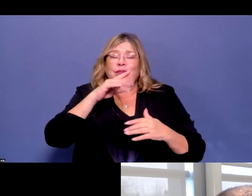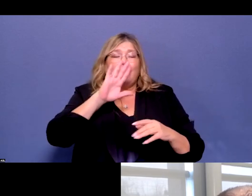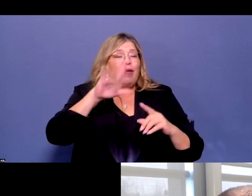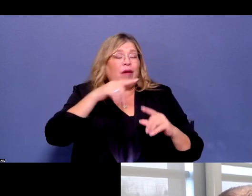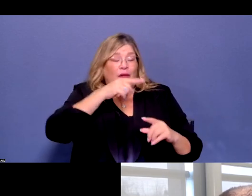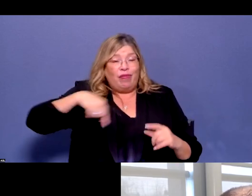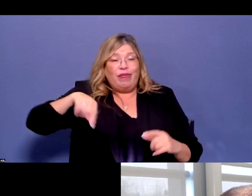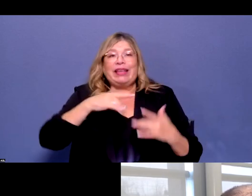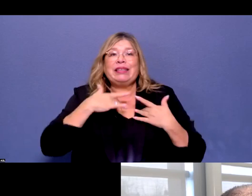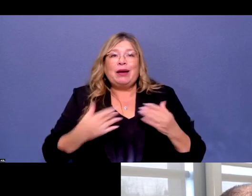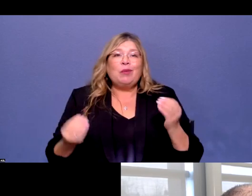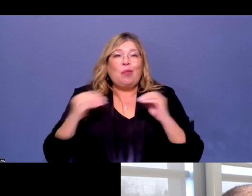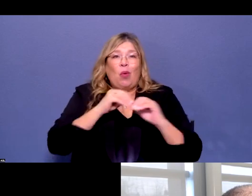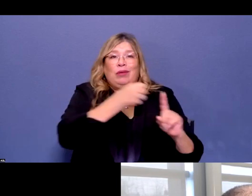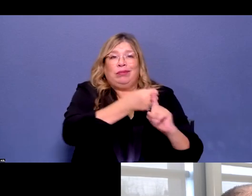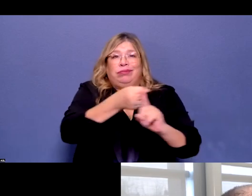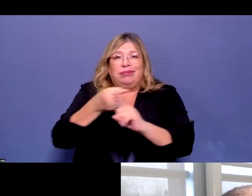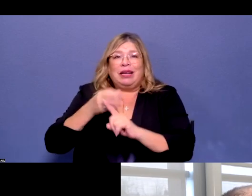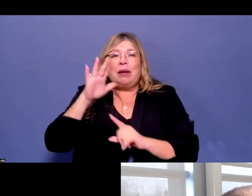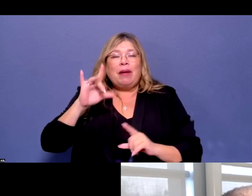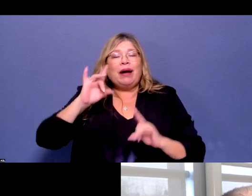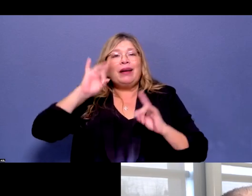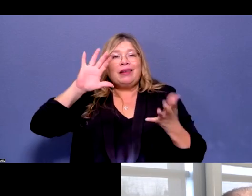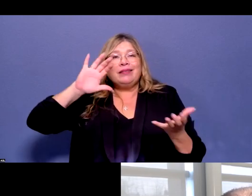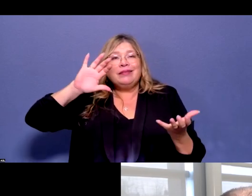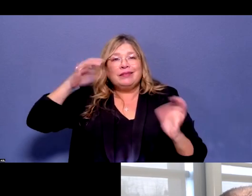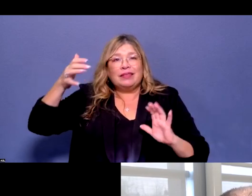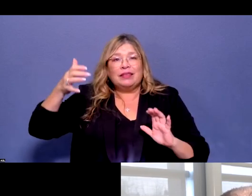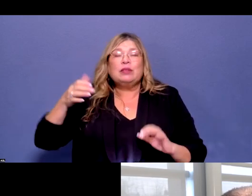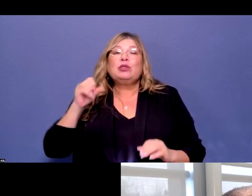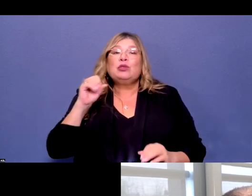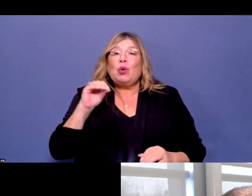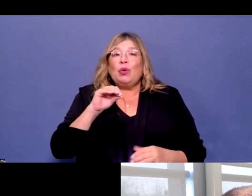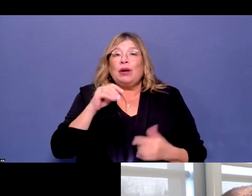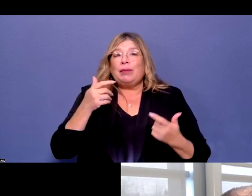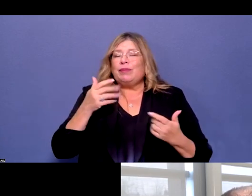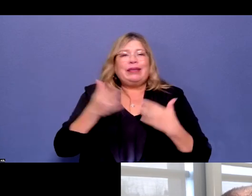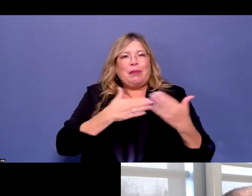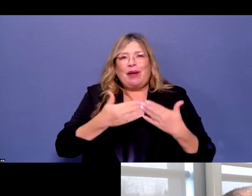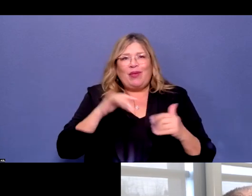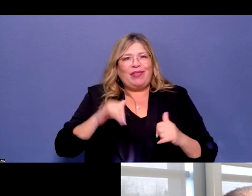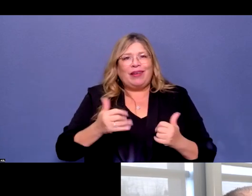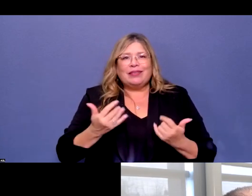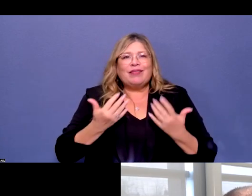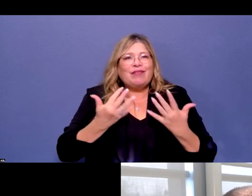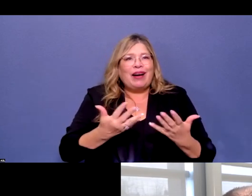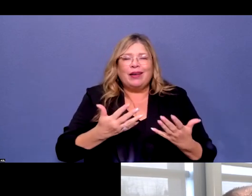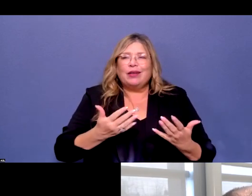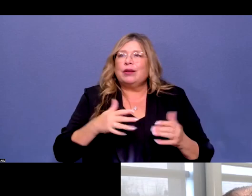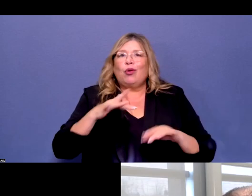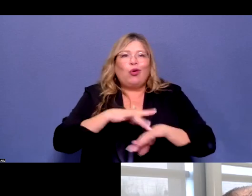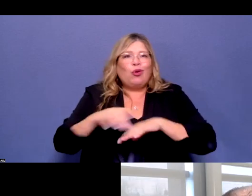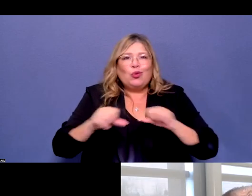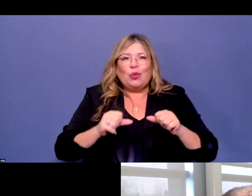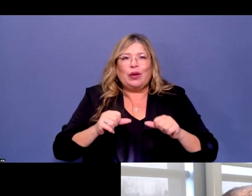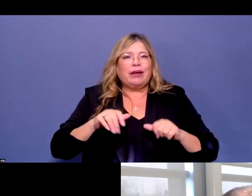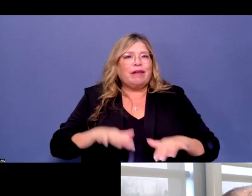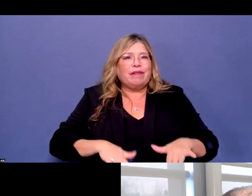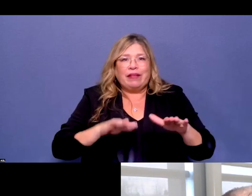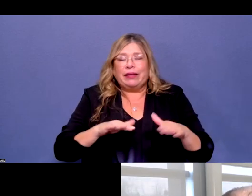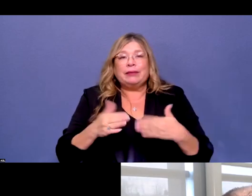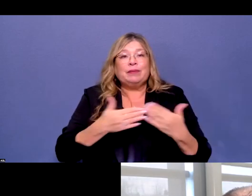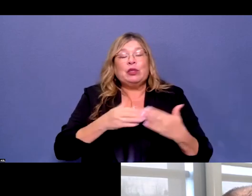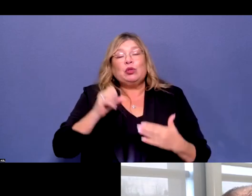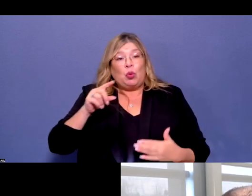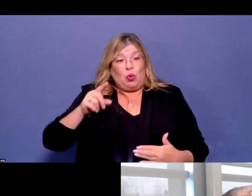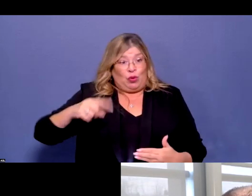a flood, an earthquake. And so a huge part of the work that we do is to support those communities and really lean in on how to keep folks